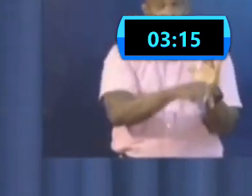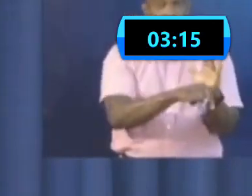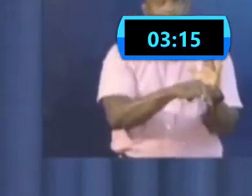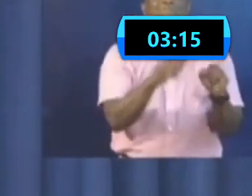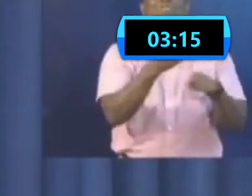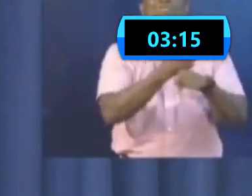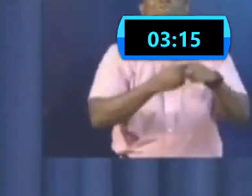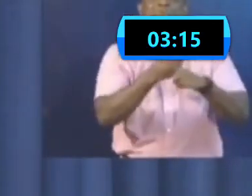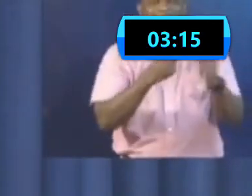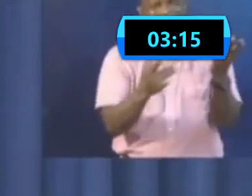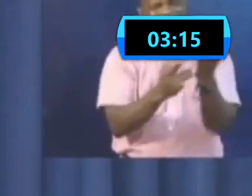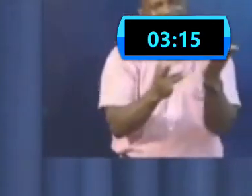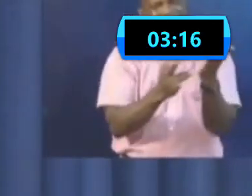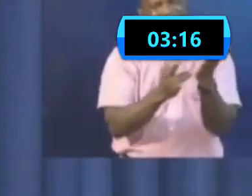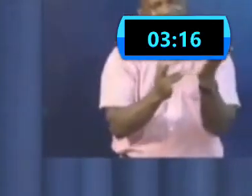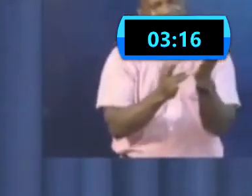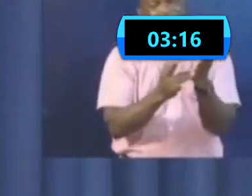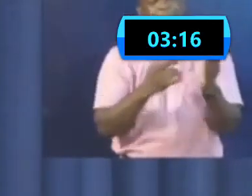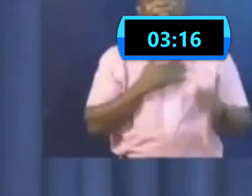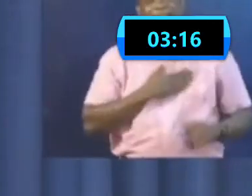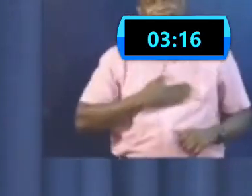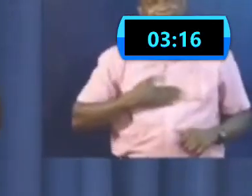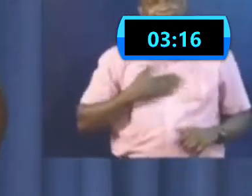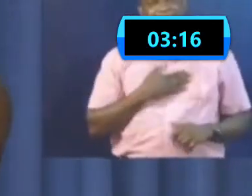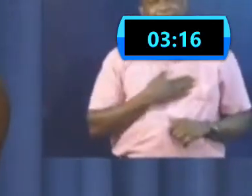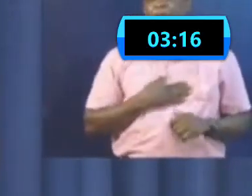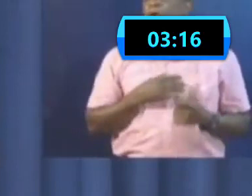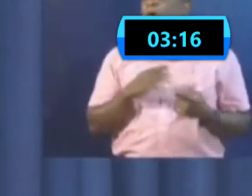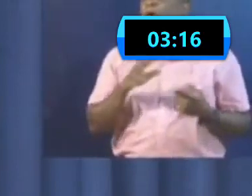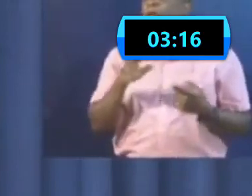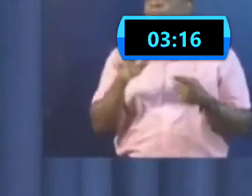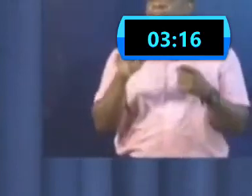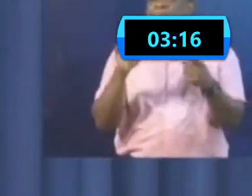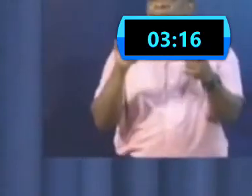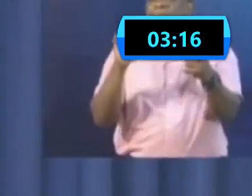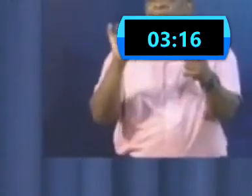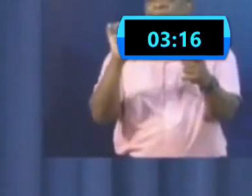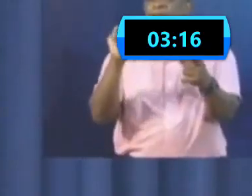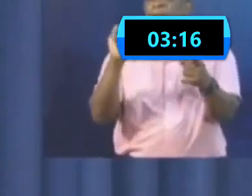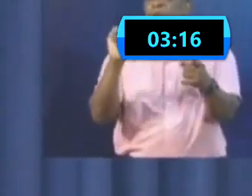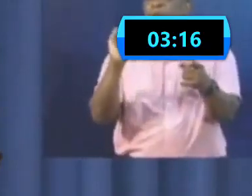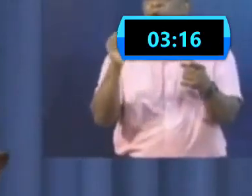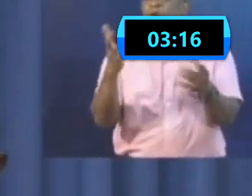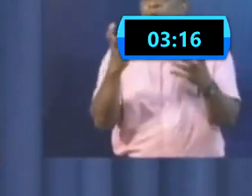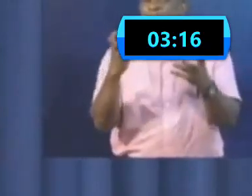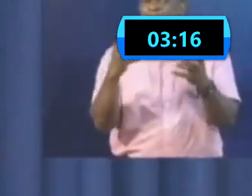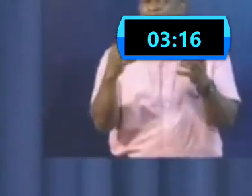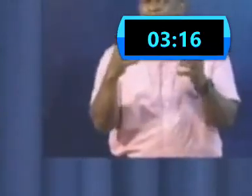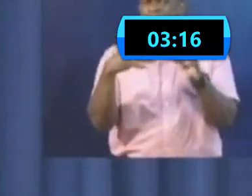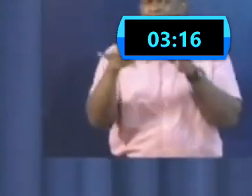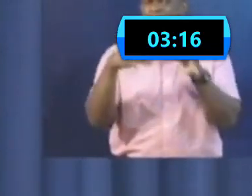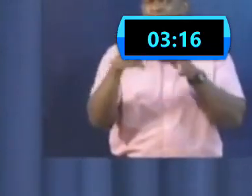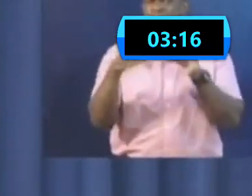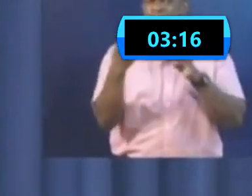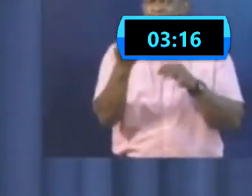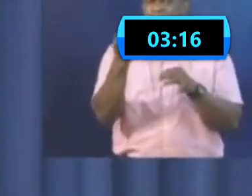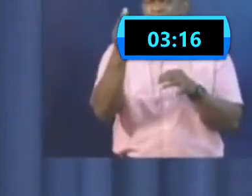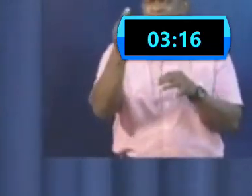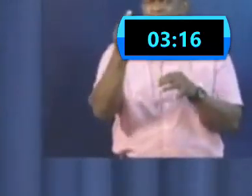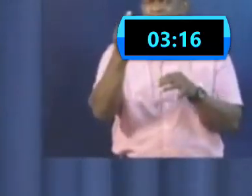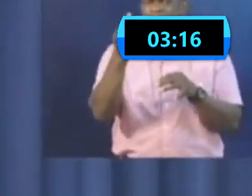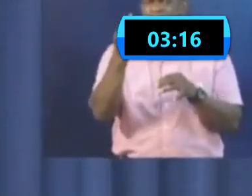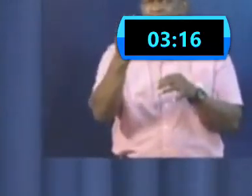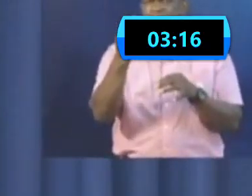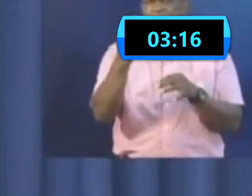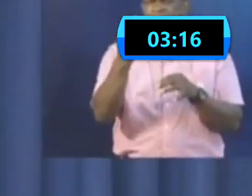And there's a point that I want CMO to clarify for you, which is encouraging all essential services